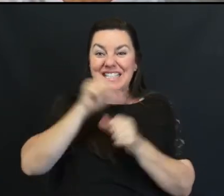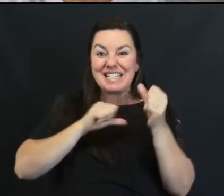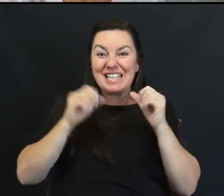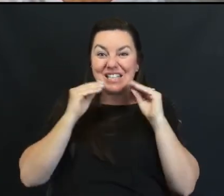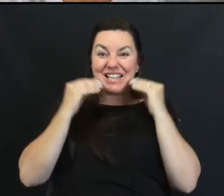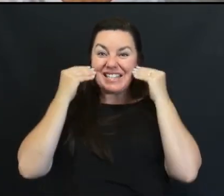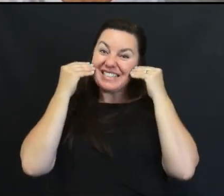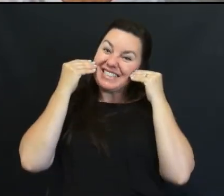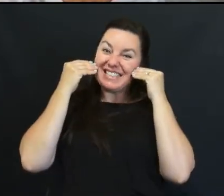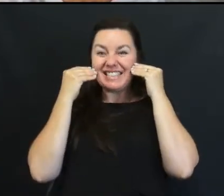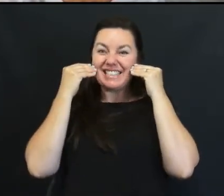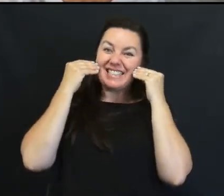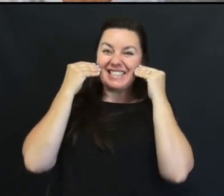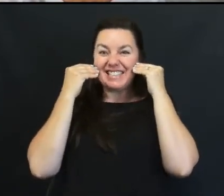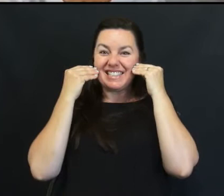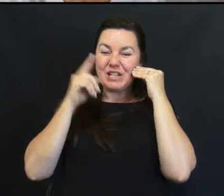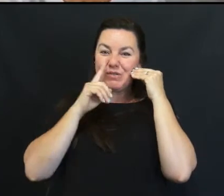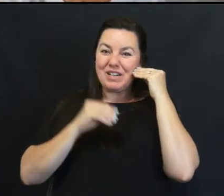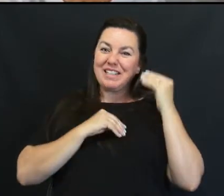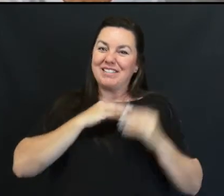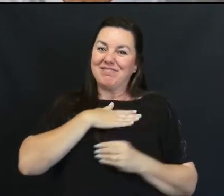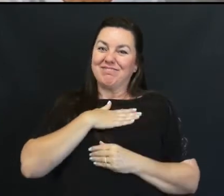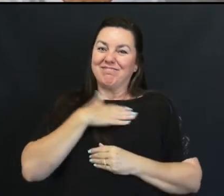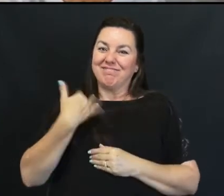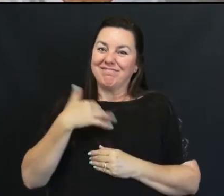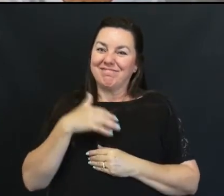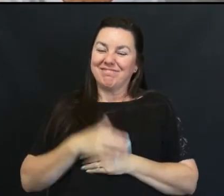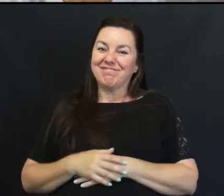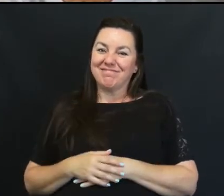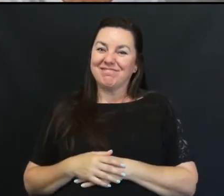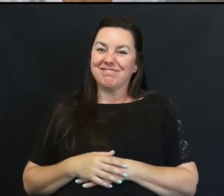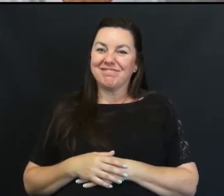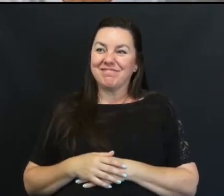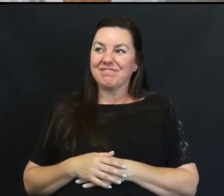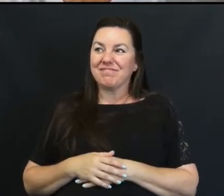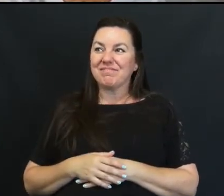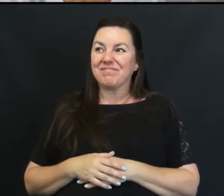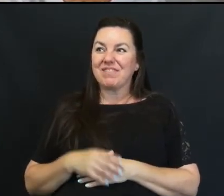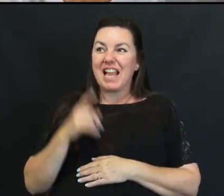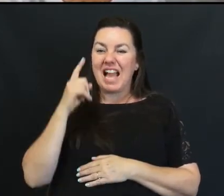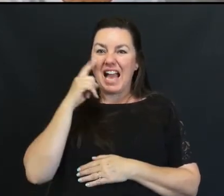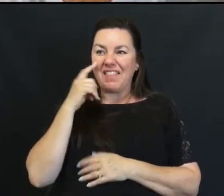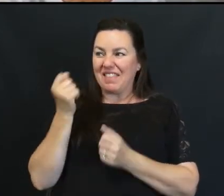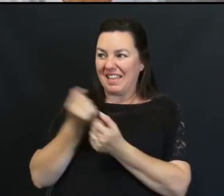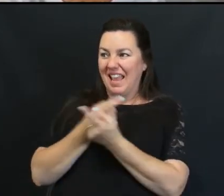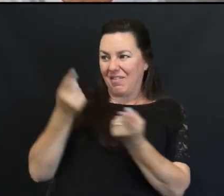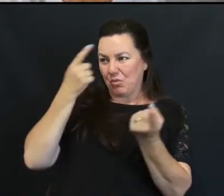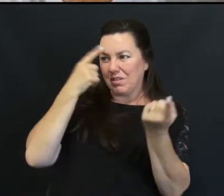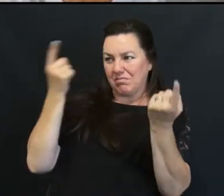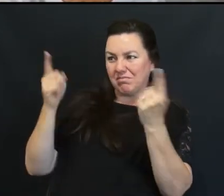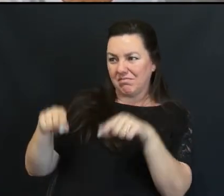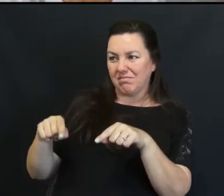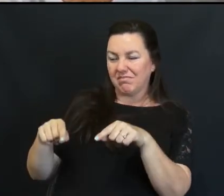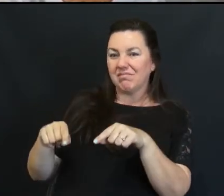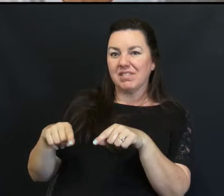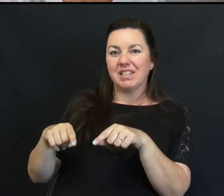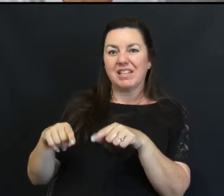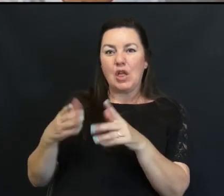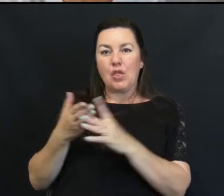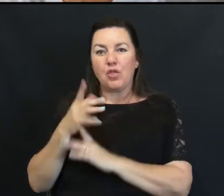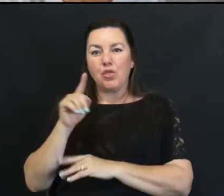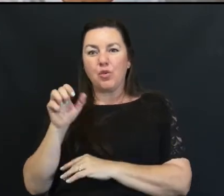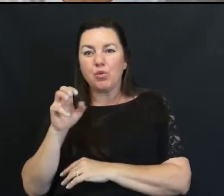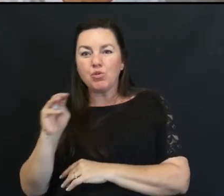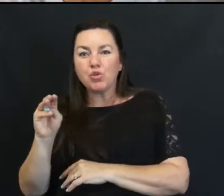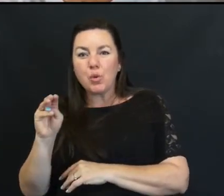smiling faces Which is really Inspirational in itself I think I speak I for Everyone in the group That through